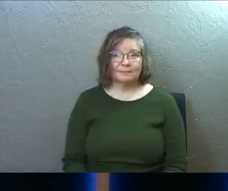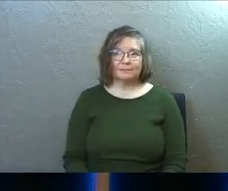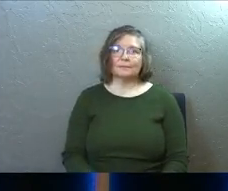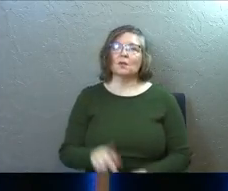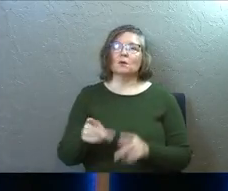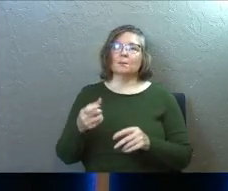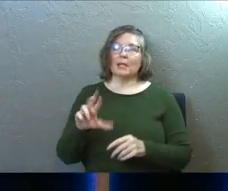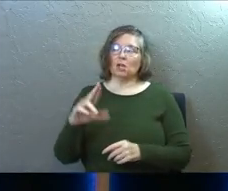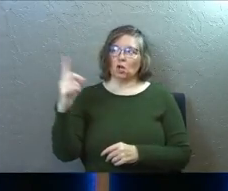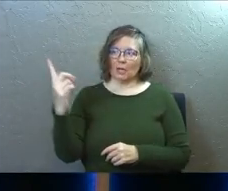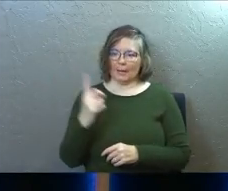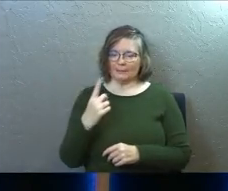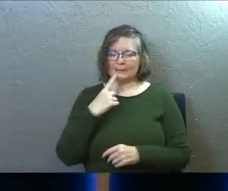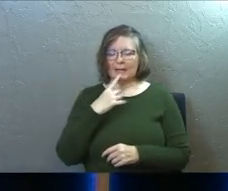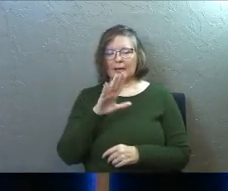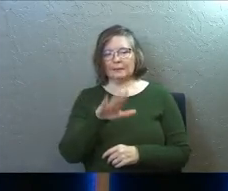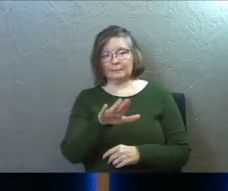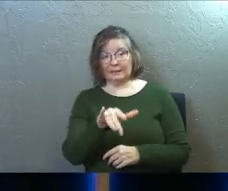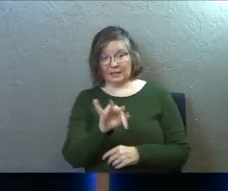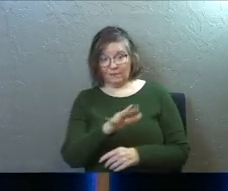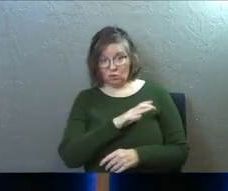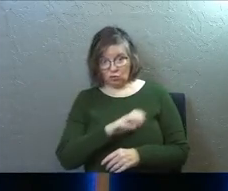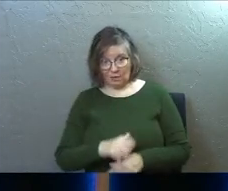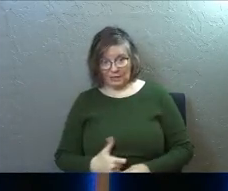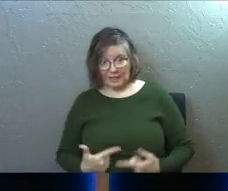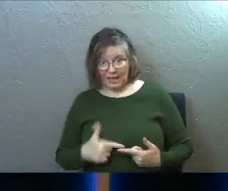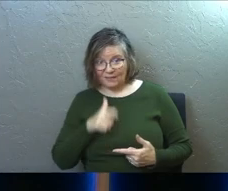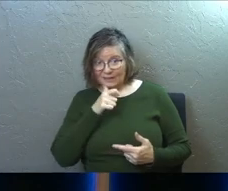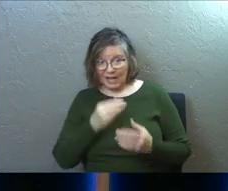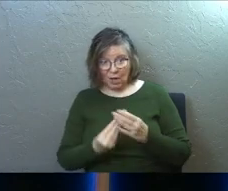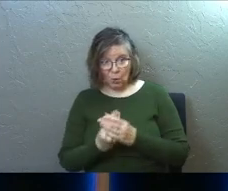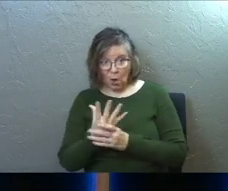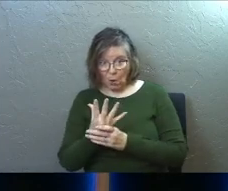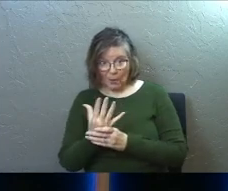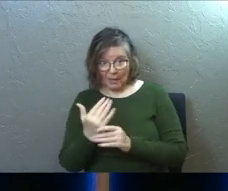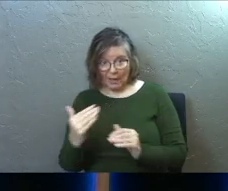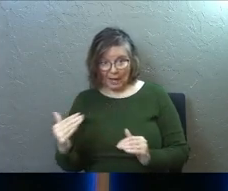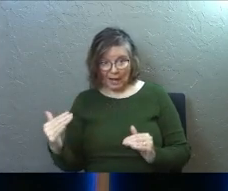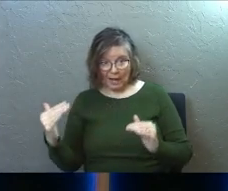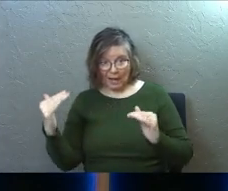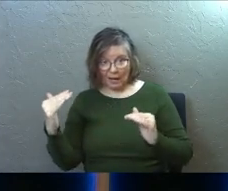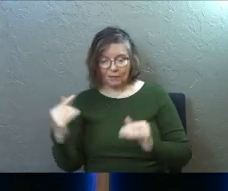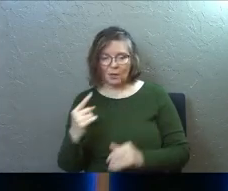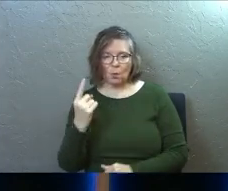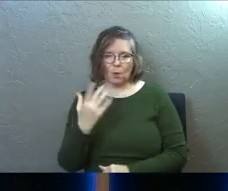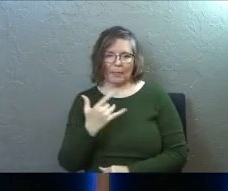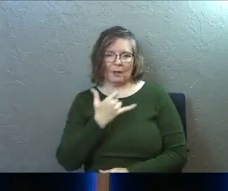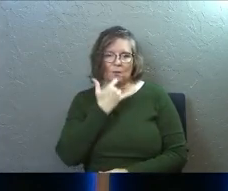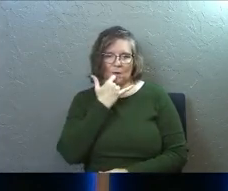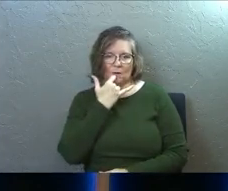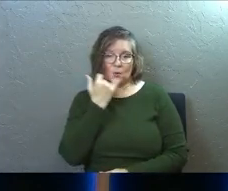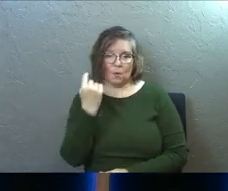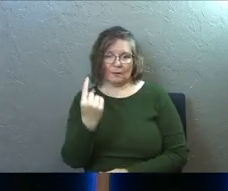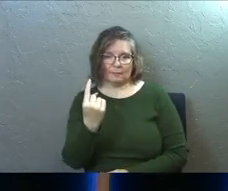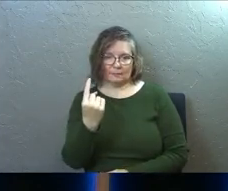So Peter comes in and he says, listen, if your Christian life isn't growing, there's one thing wrong.